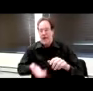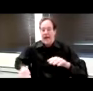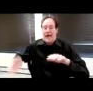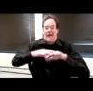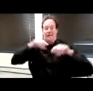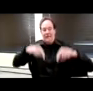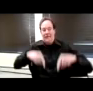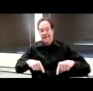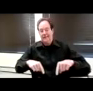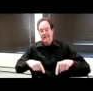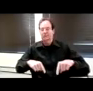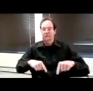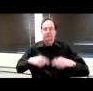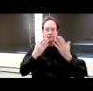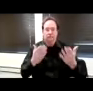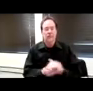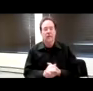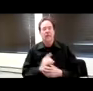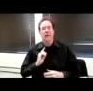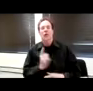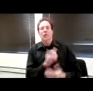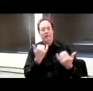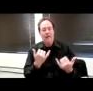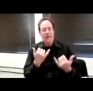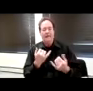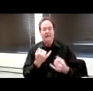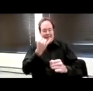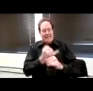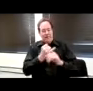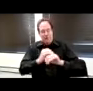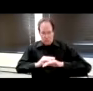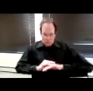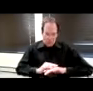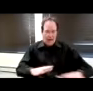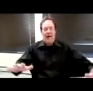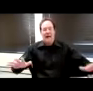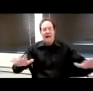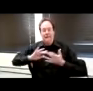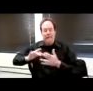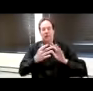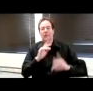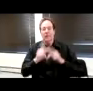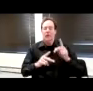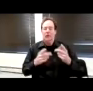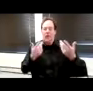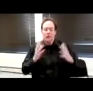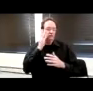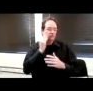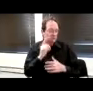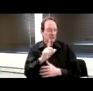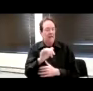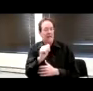the year. But we now have an institute-wide network of liaisons who have worked to get their video content